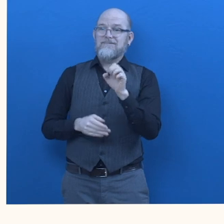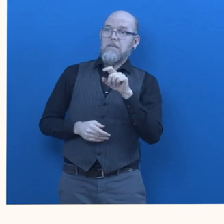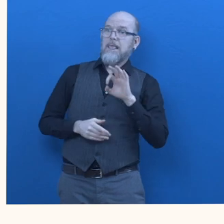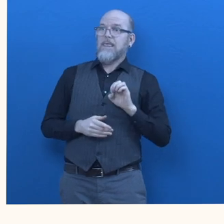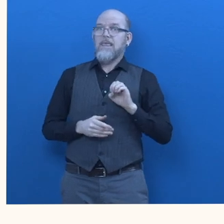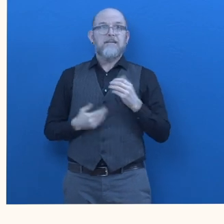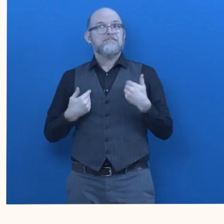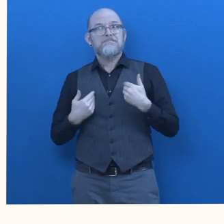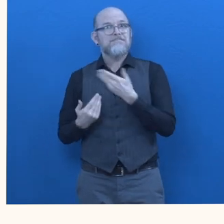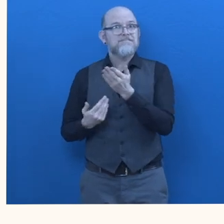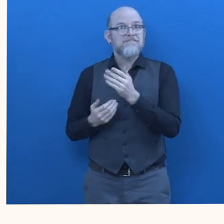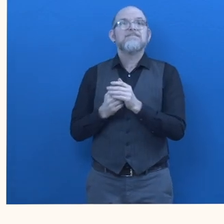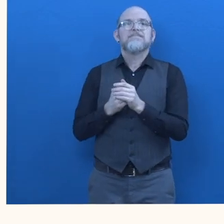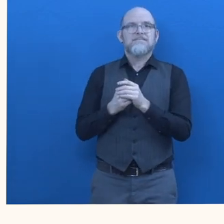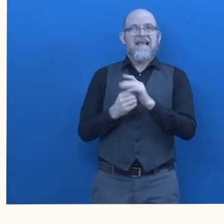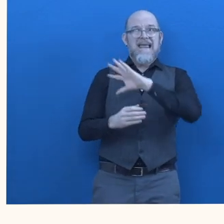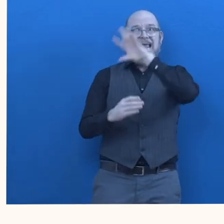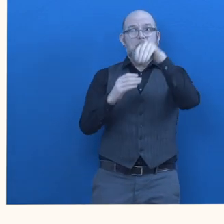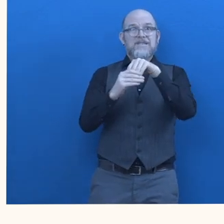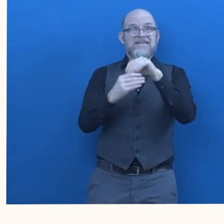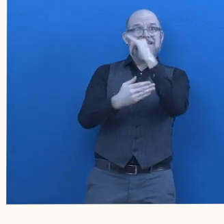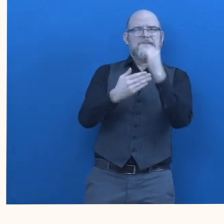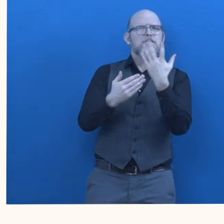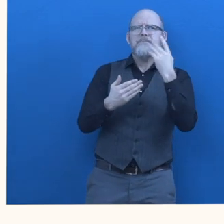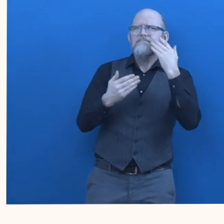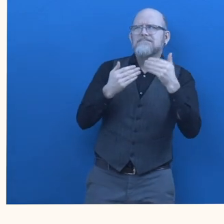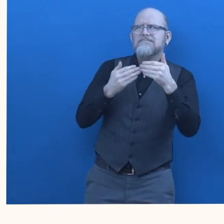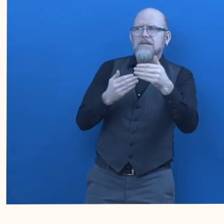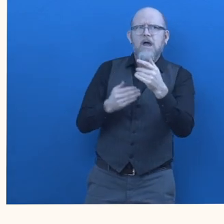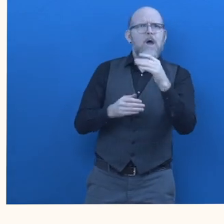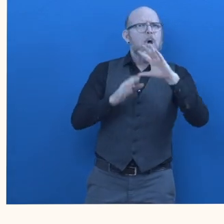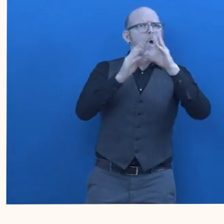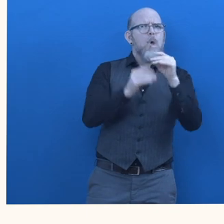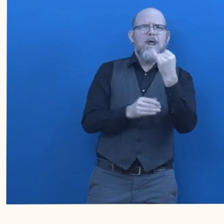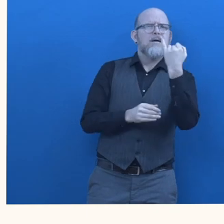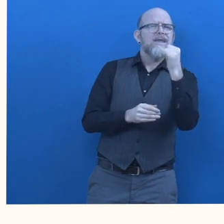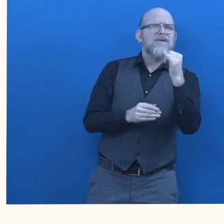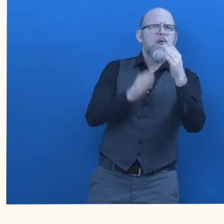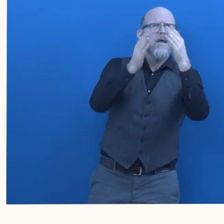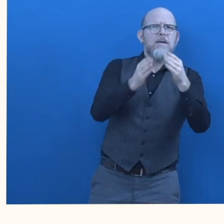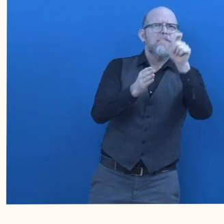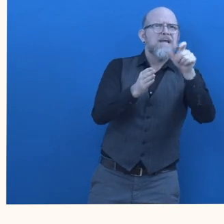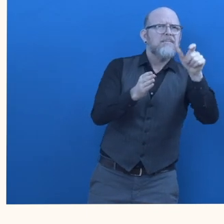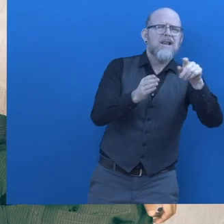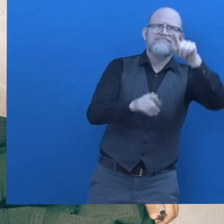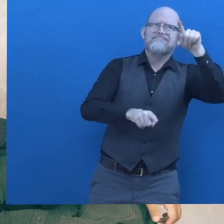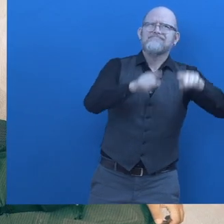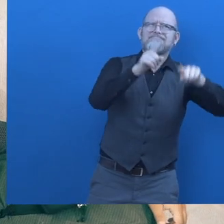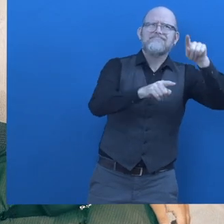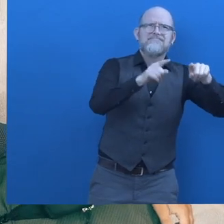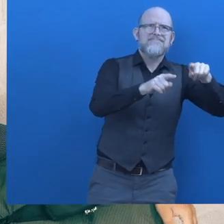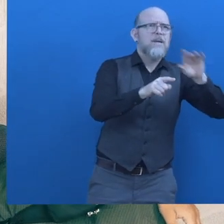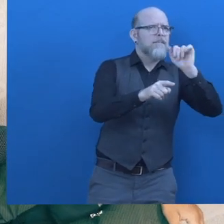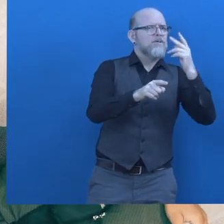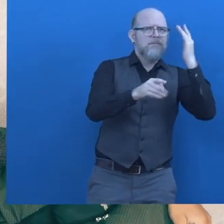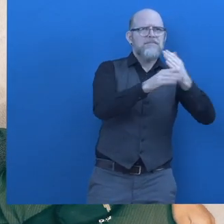inclusive design recognizes the uniqueness of every individual and we need to address the fact that there is no